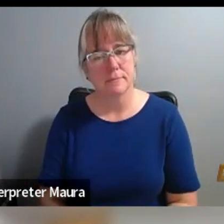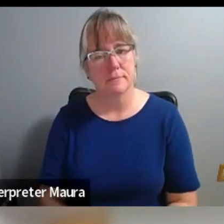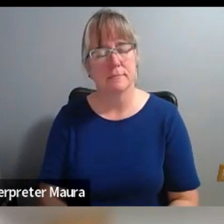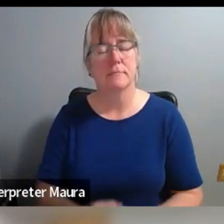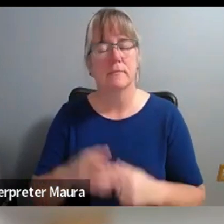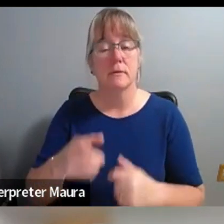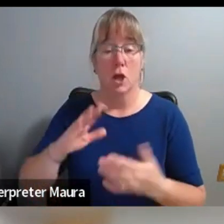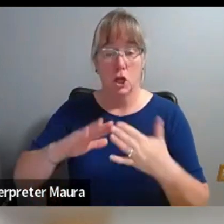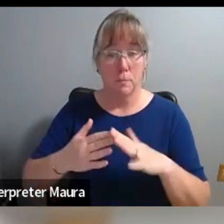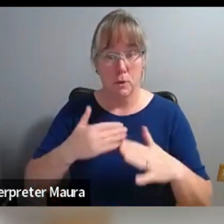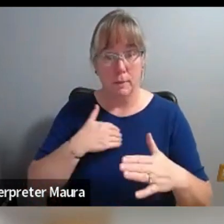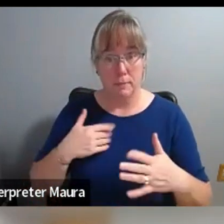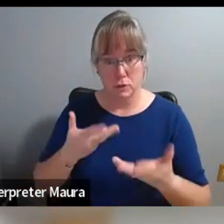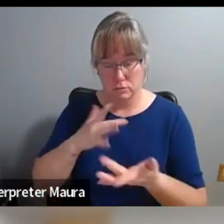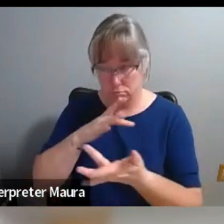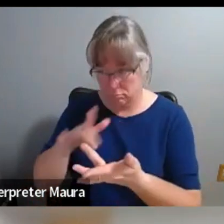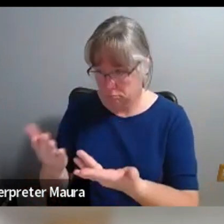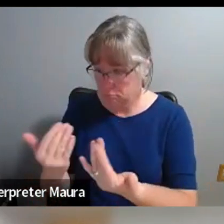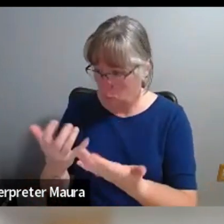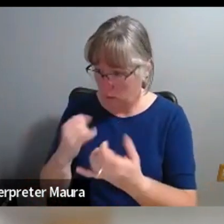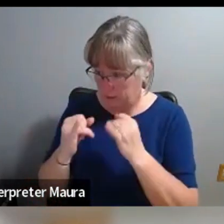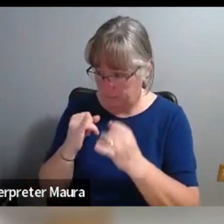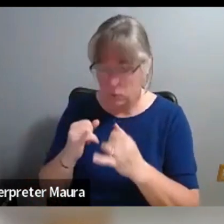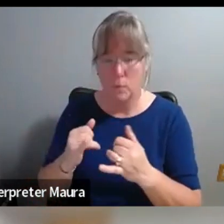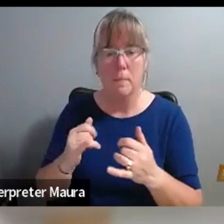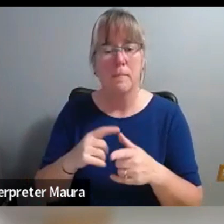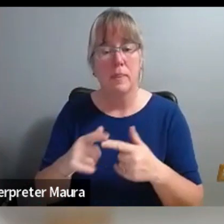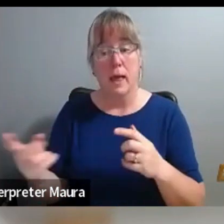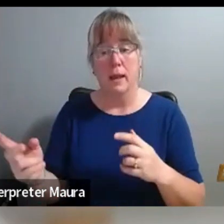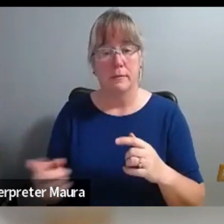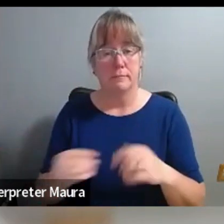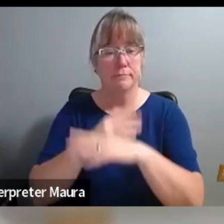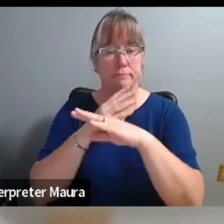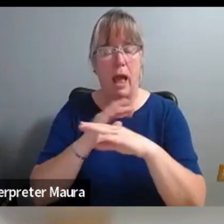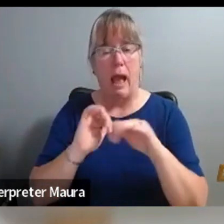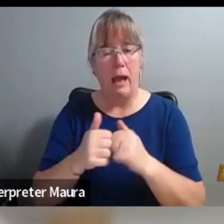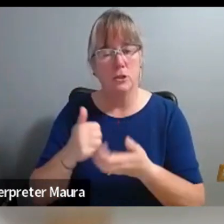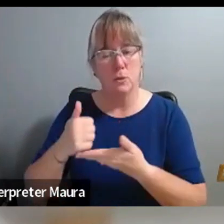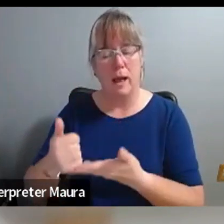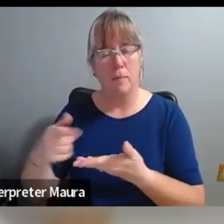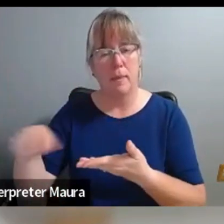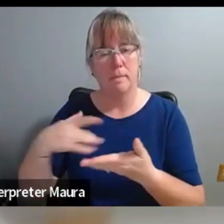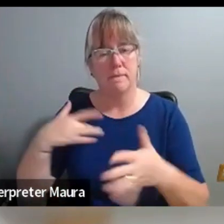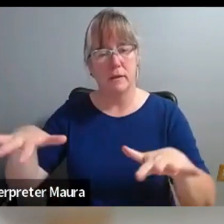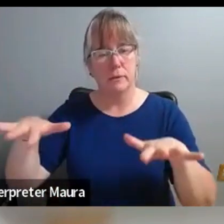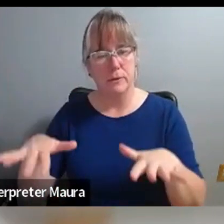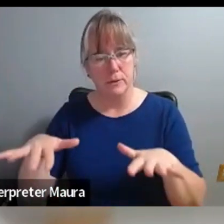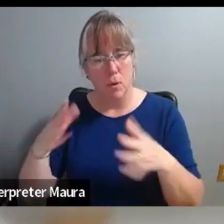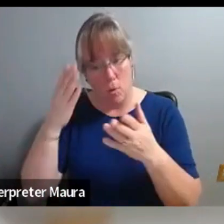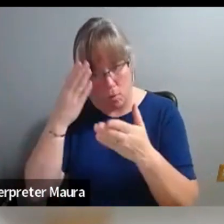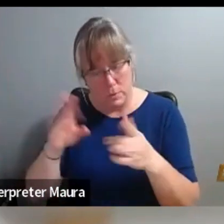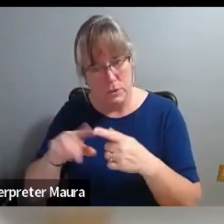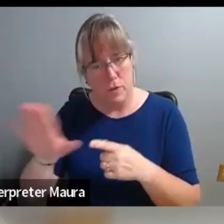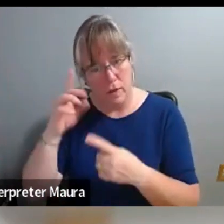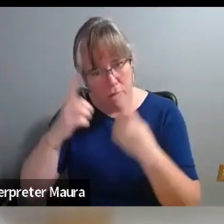ease? And you already described this was, I mean, obviously being open to their thoughts and suggestions was